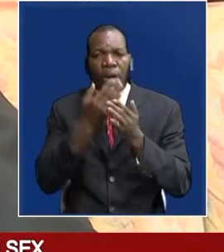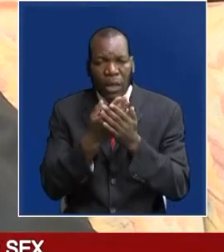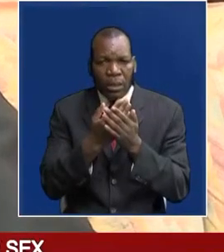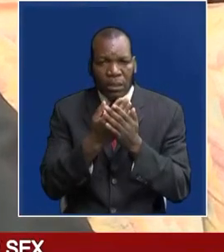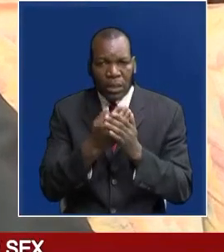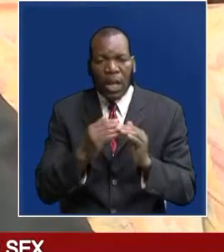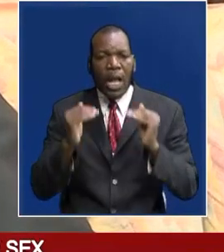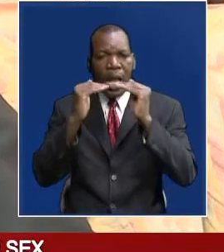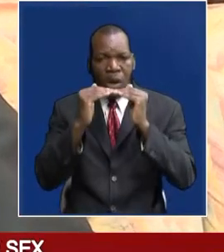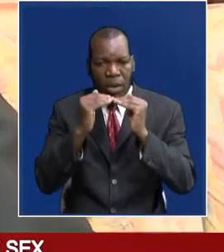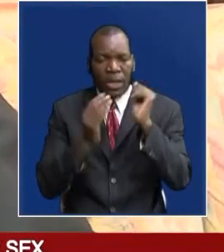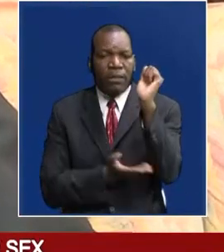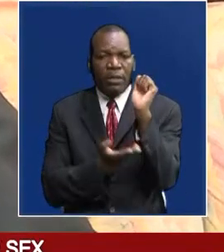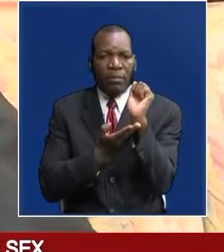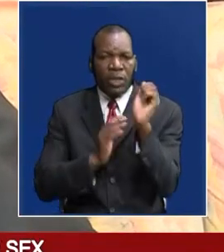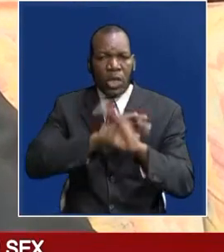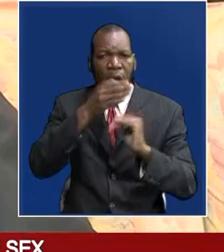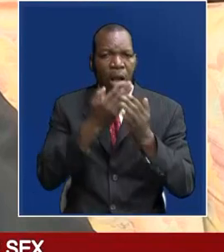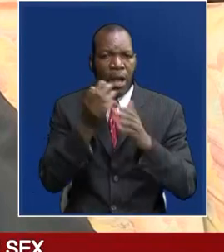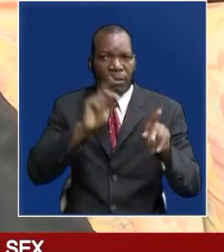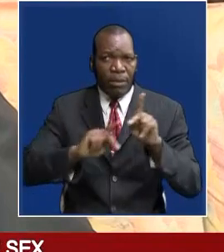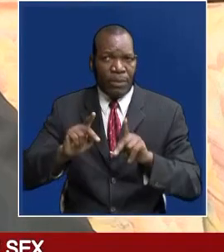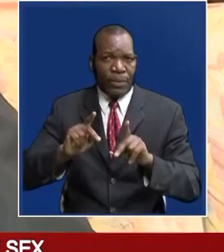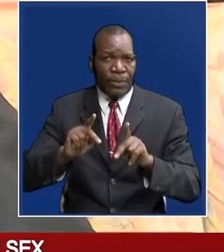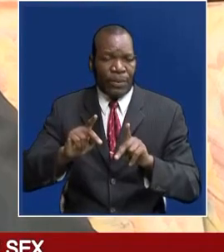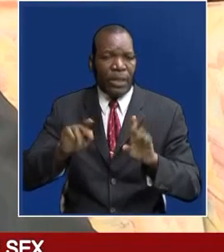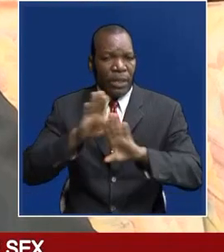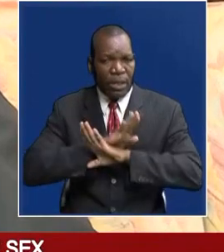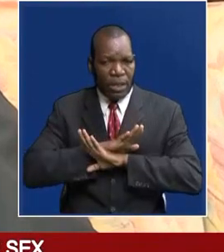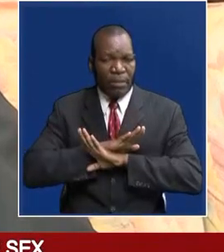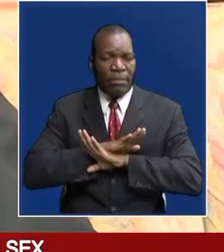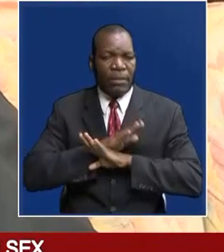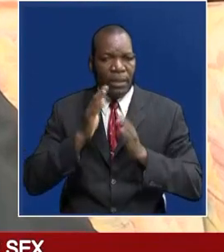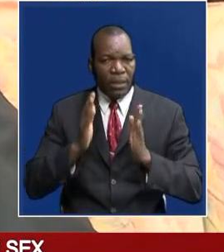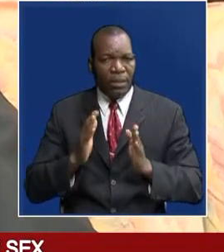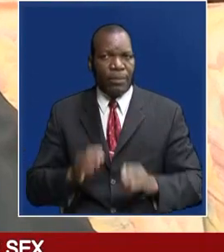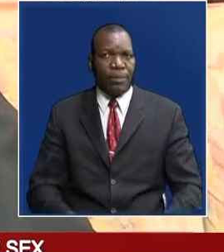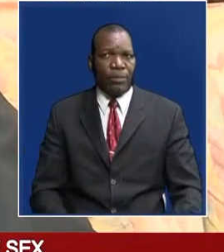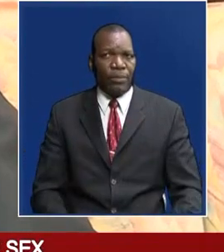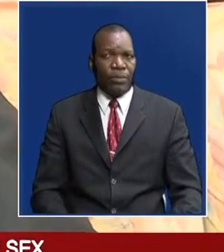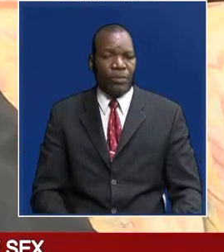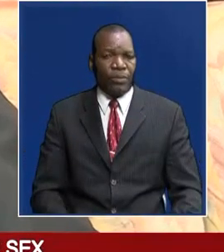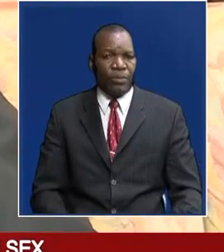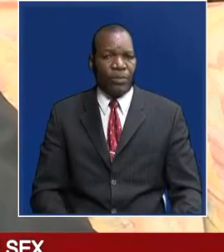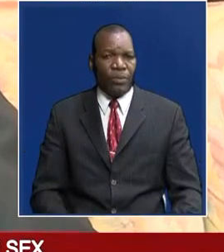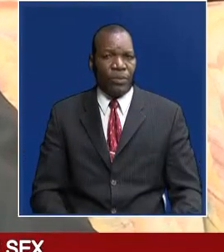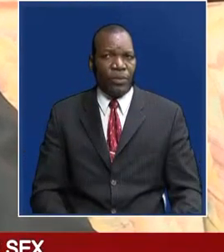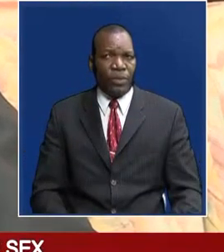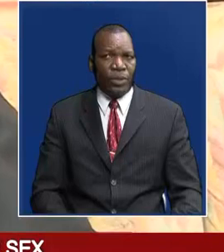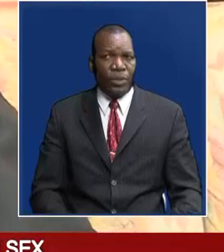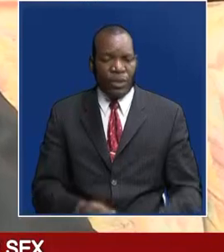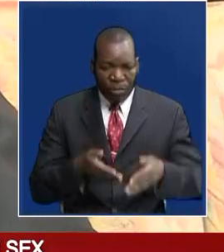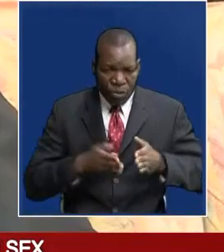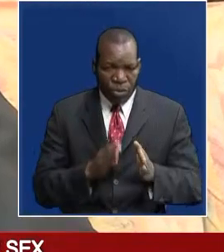development for all those people we call Zambians. The death of Mr. Wina, was born on August